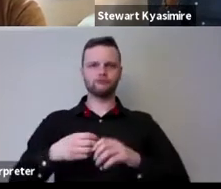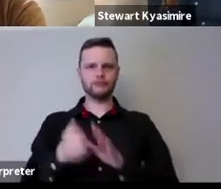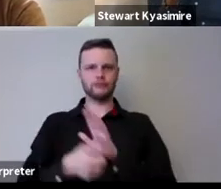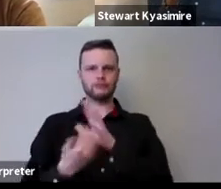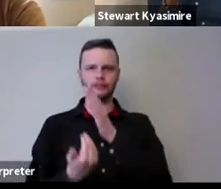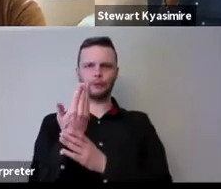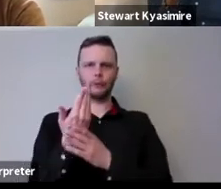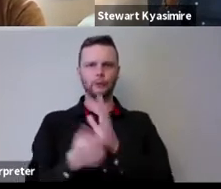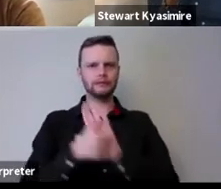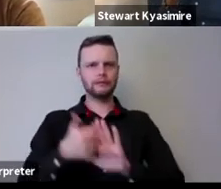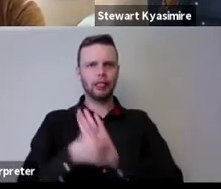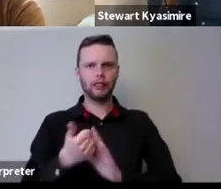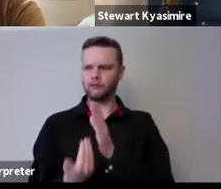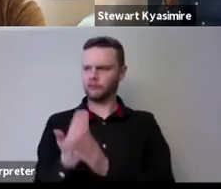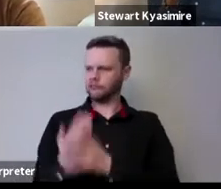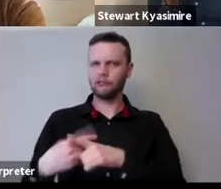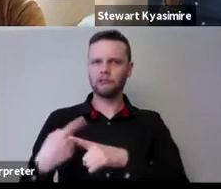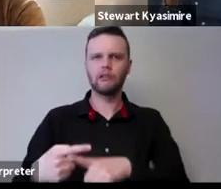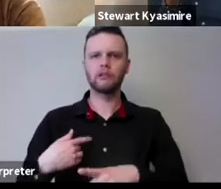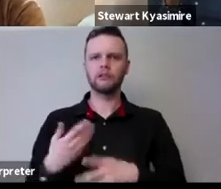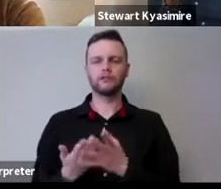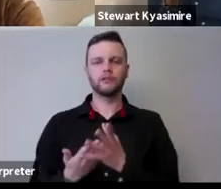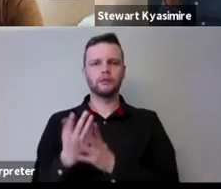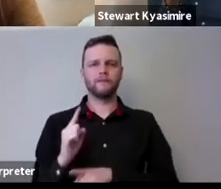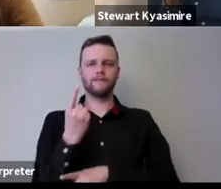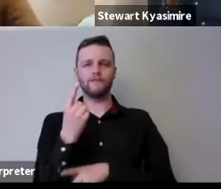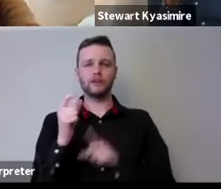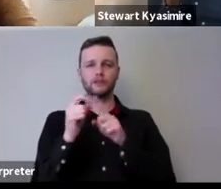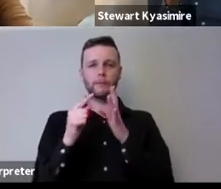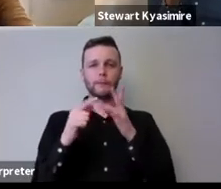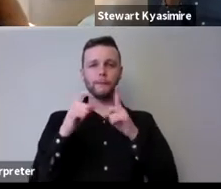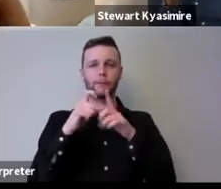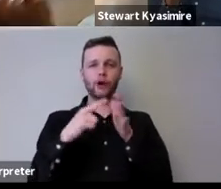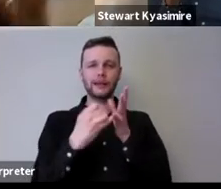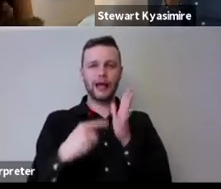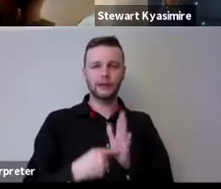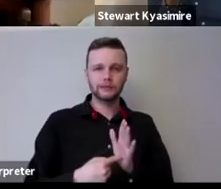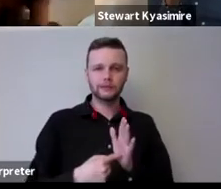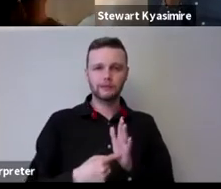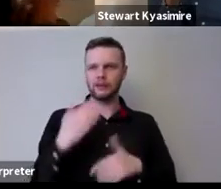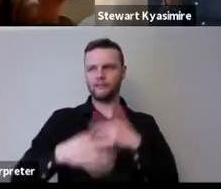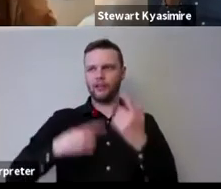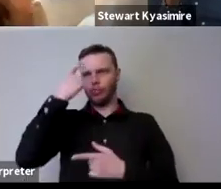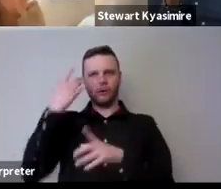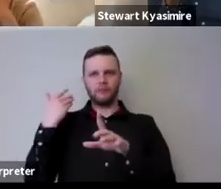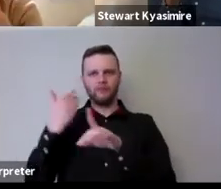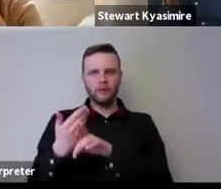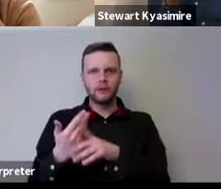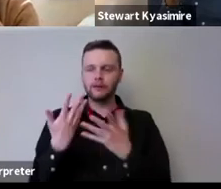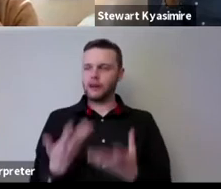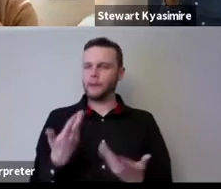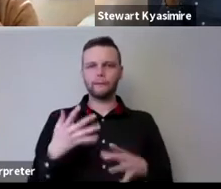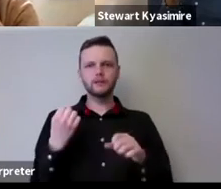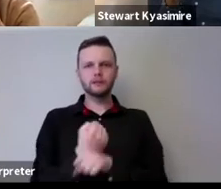time i i produced my first podcast which was something i wouldn't have thought about making a podcast but now having done it